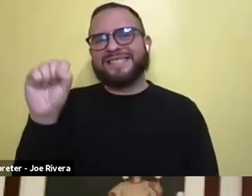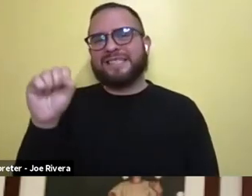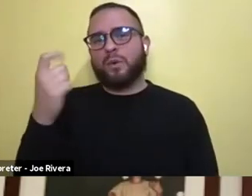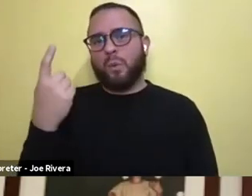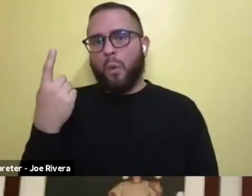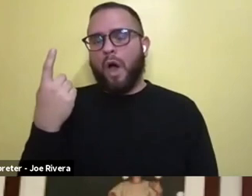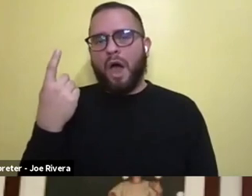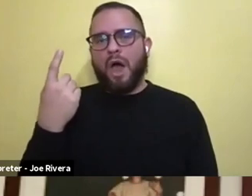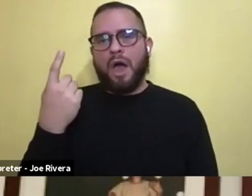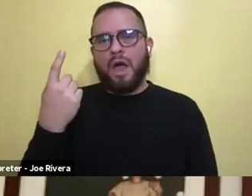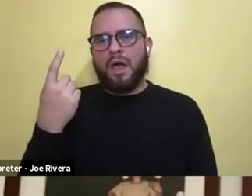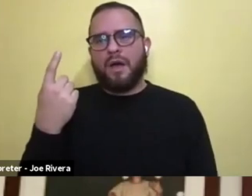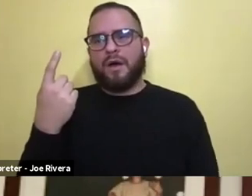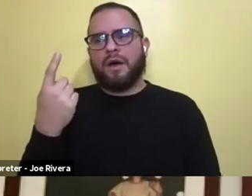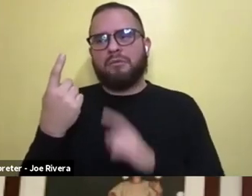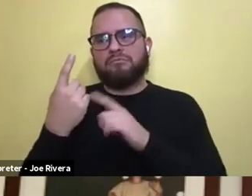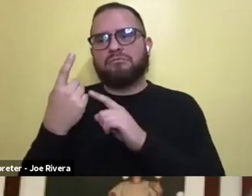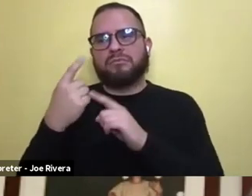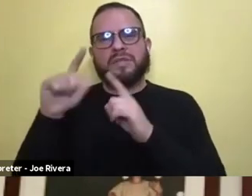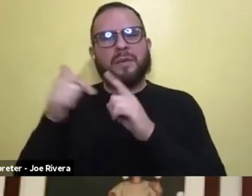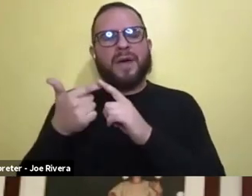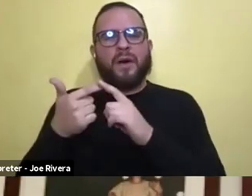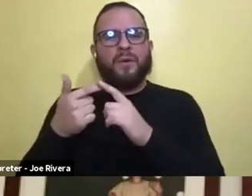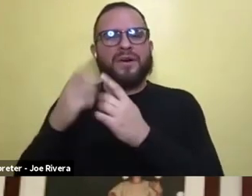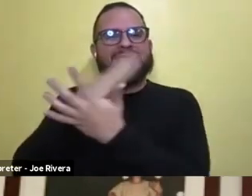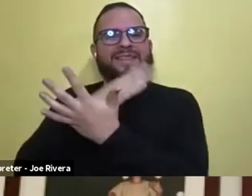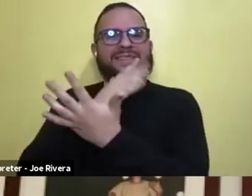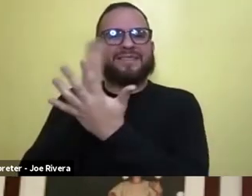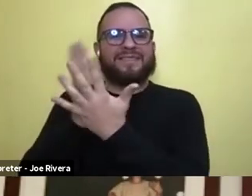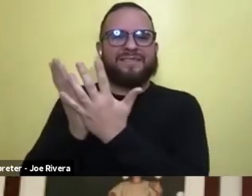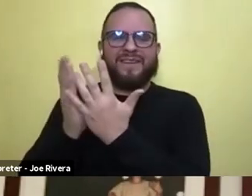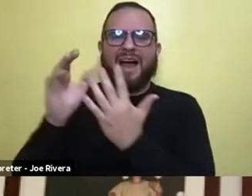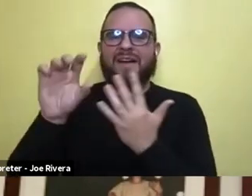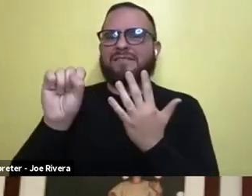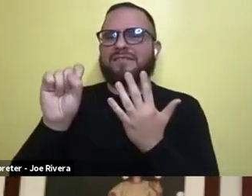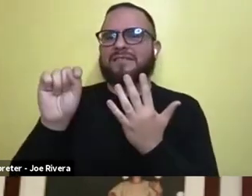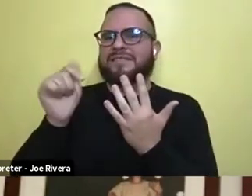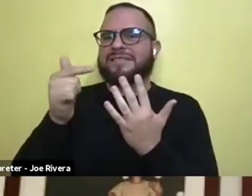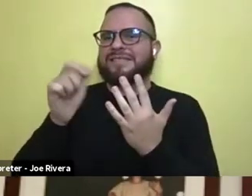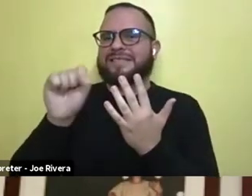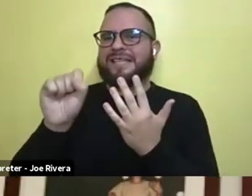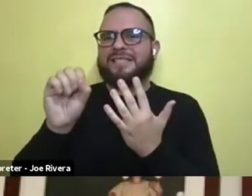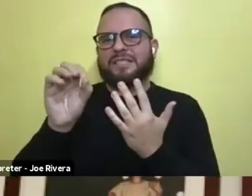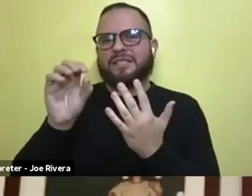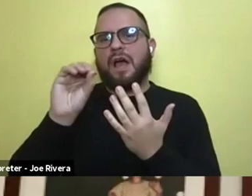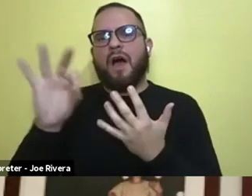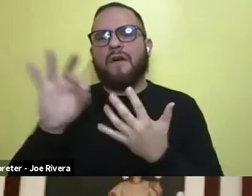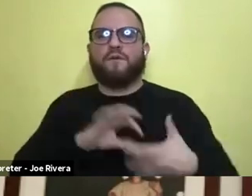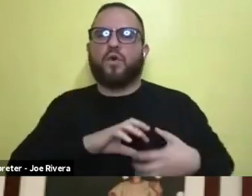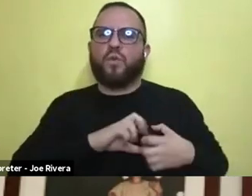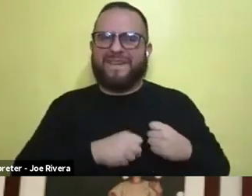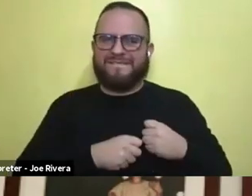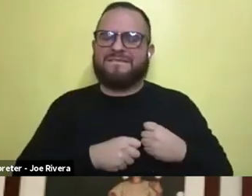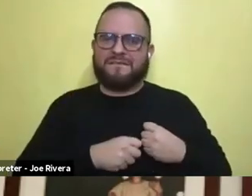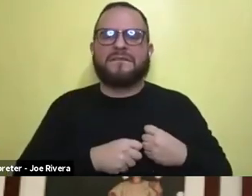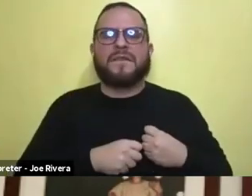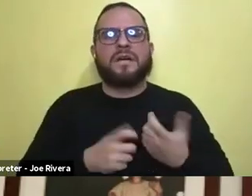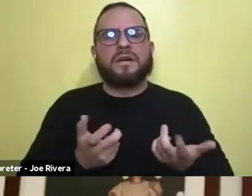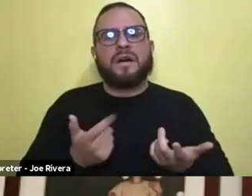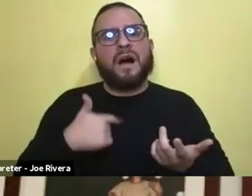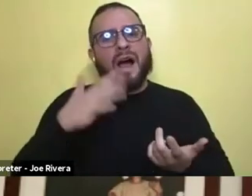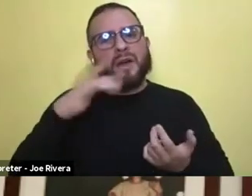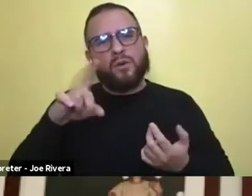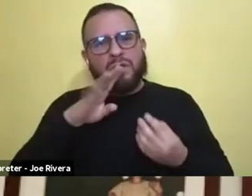five stages of, of grief and that season two was about, you know, acceptance. And I know you talked about empathy, but,